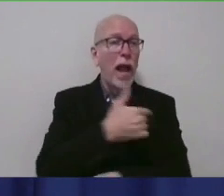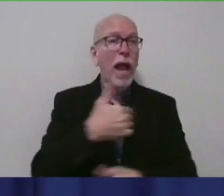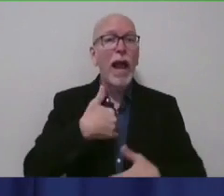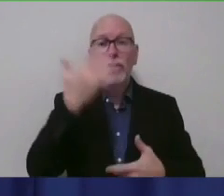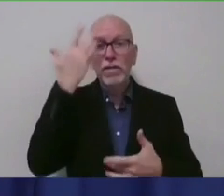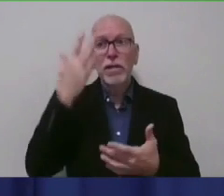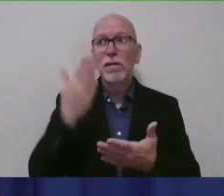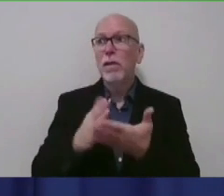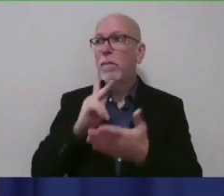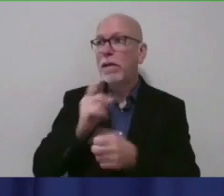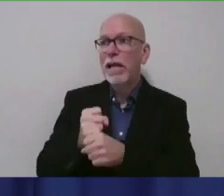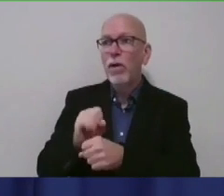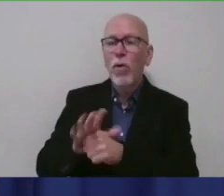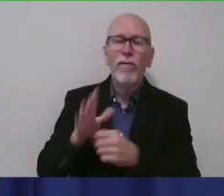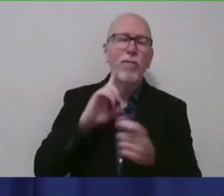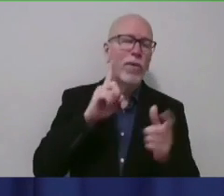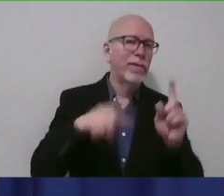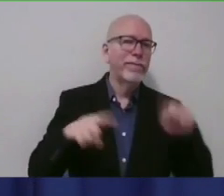from it. Thank you.